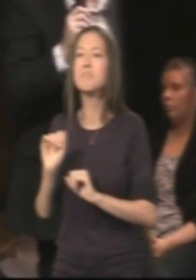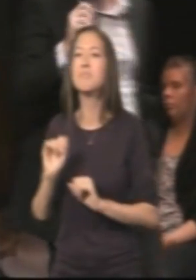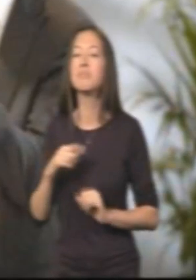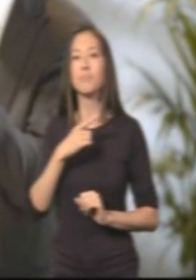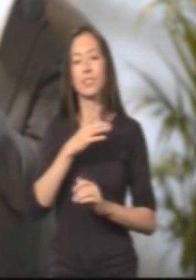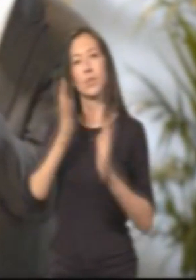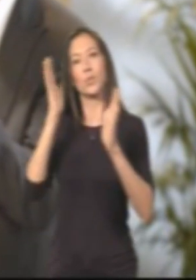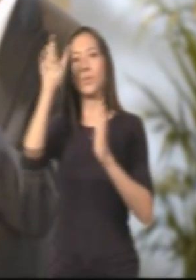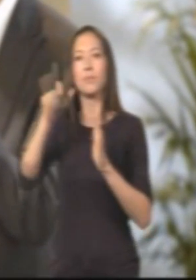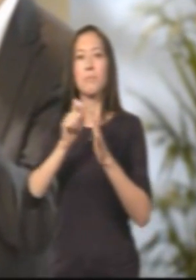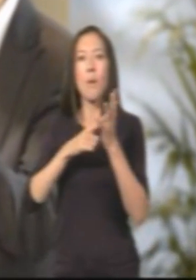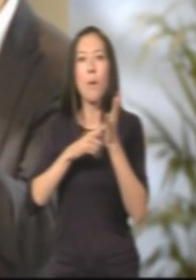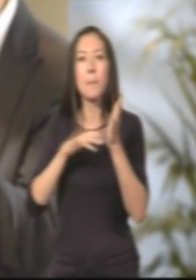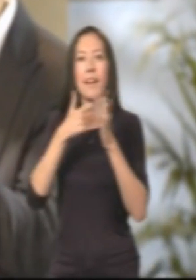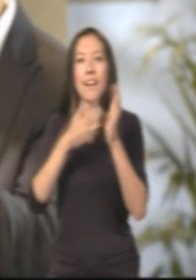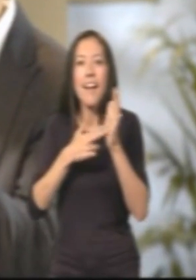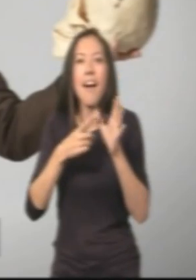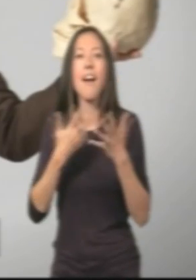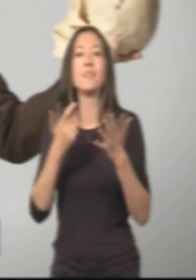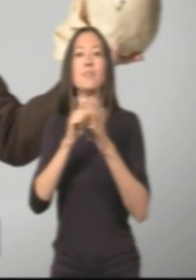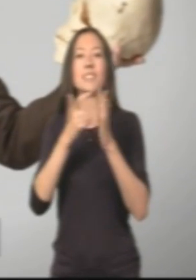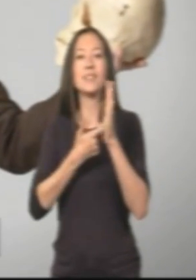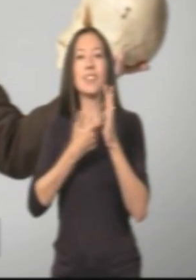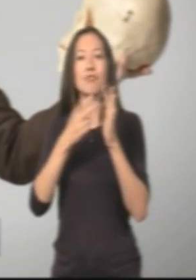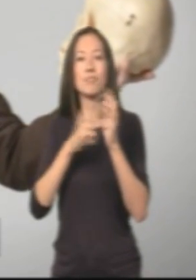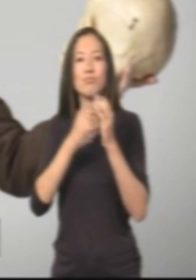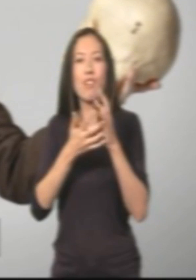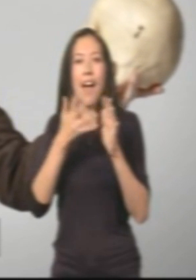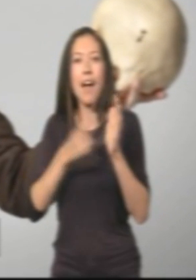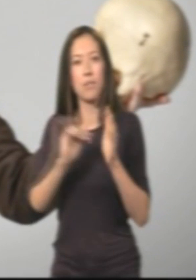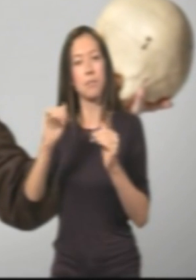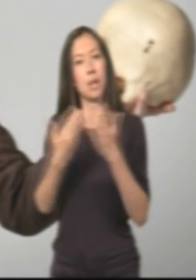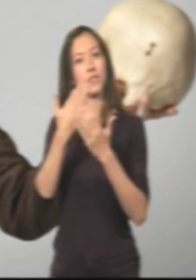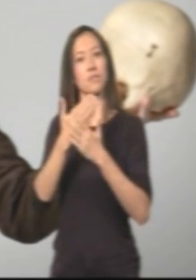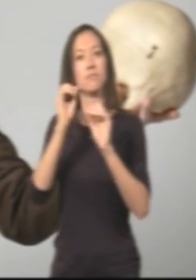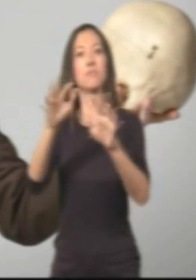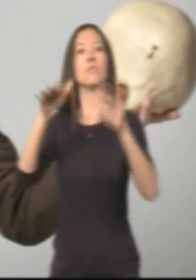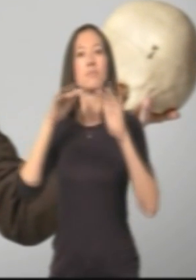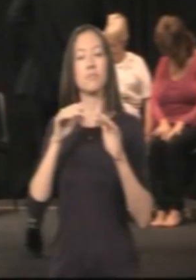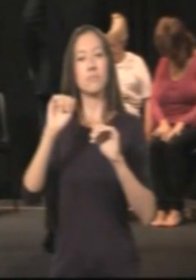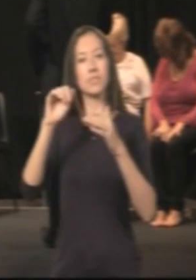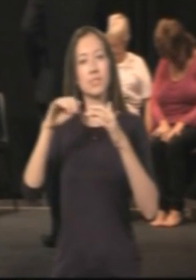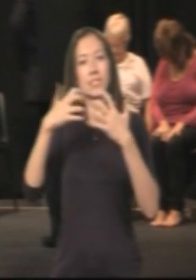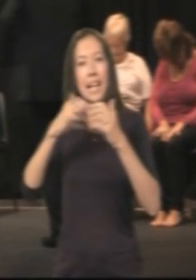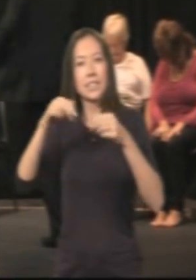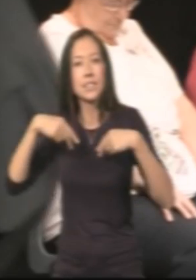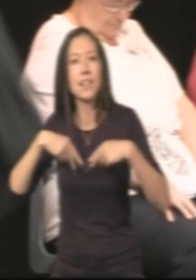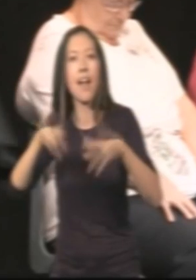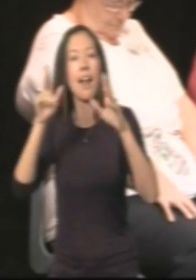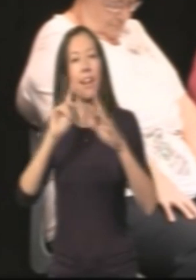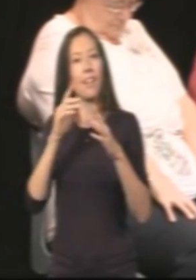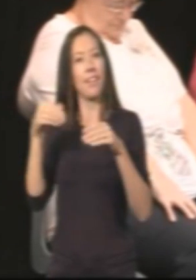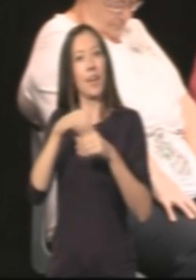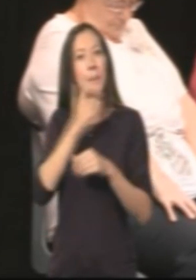He's a fan of Paul McKenna and Derren Brown, both modern hypnotists whose techniques and styles embrace the use of